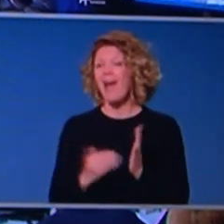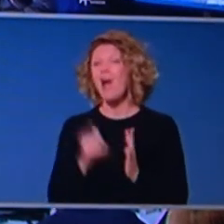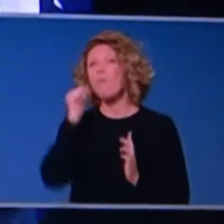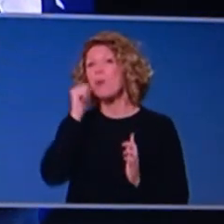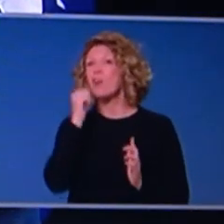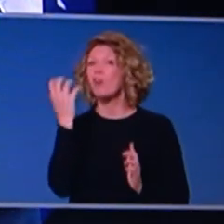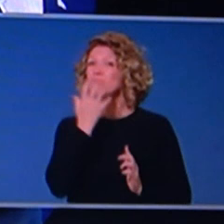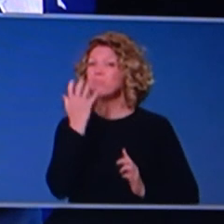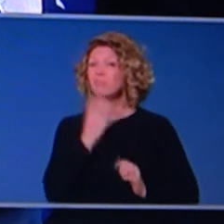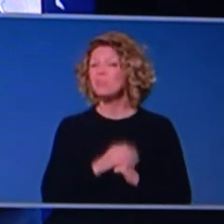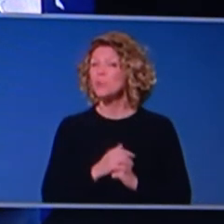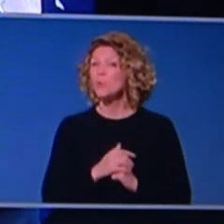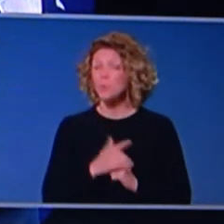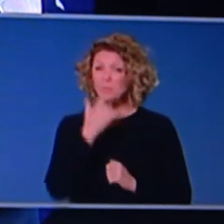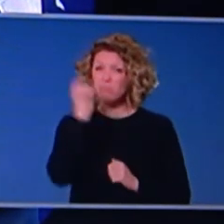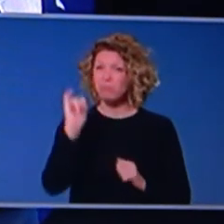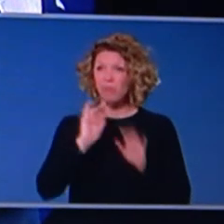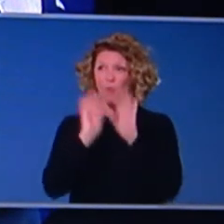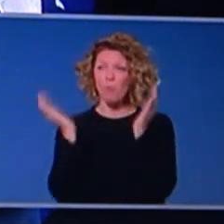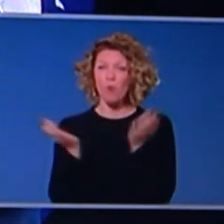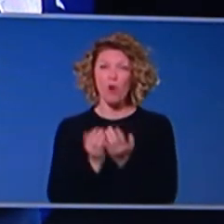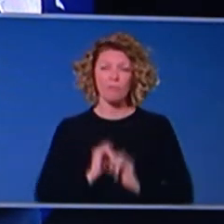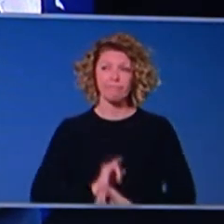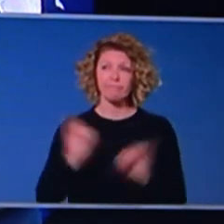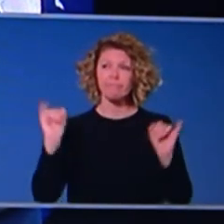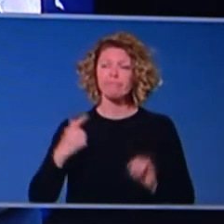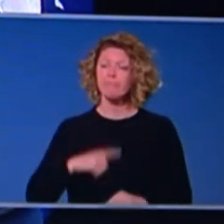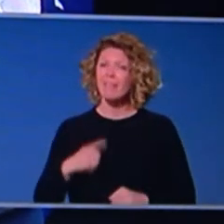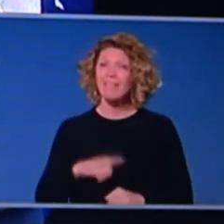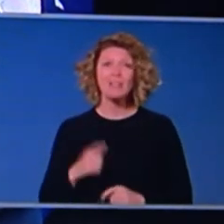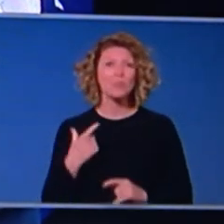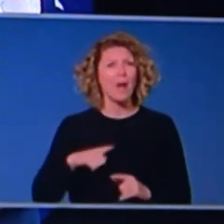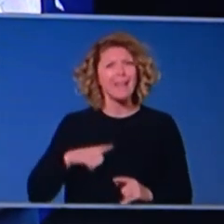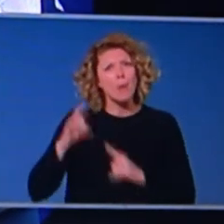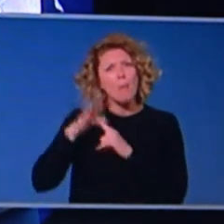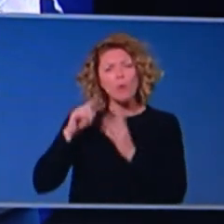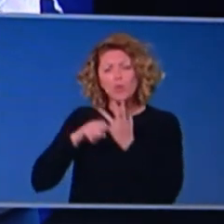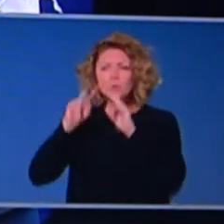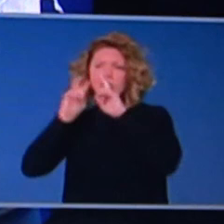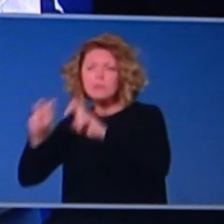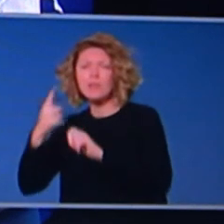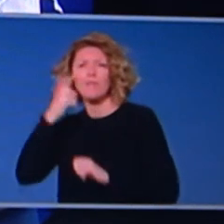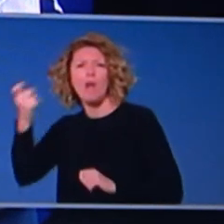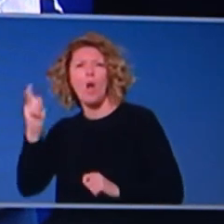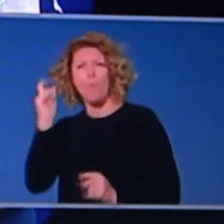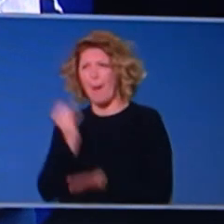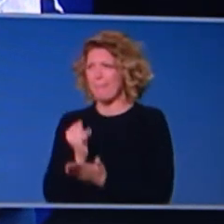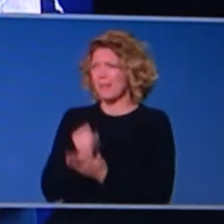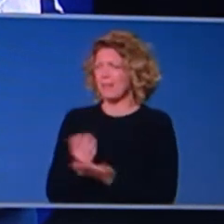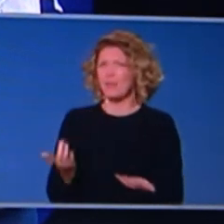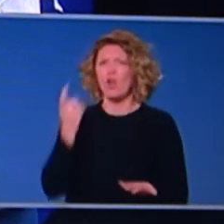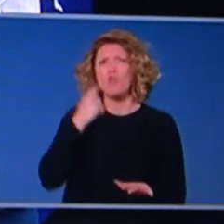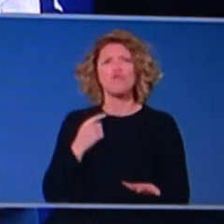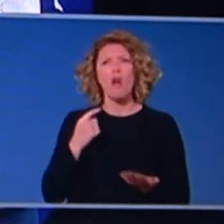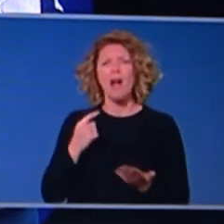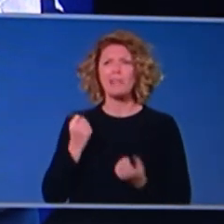this virus has had on the rest of the world. And so that's why it's just so important to understand what happened, uh, to make sure that we can prevent, um, such a,